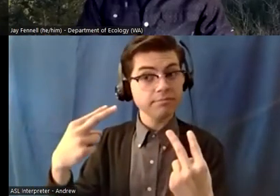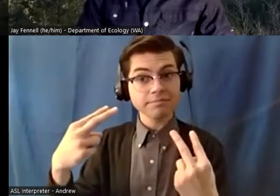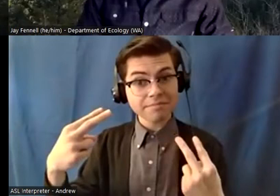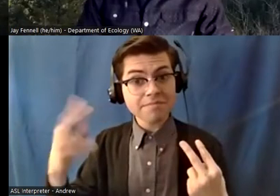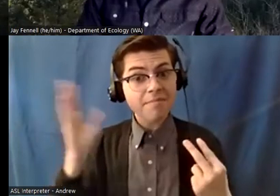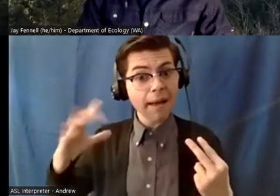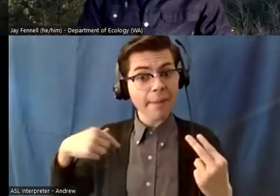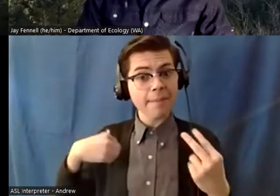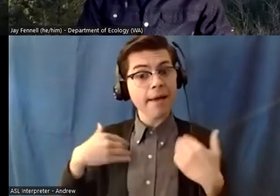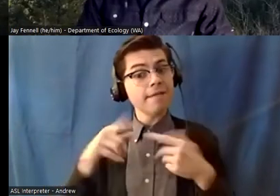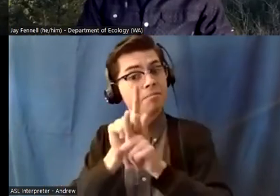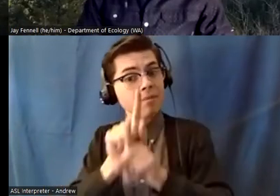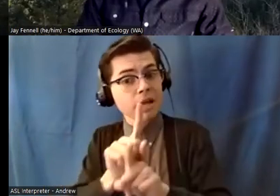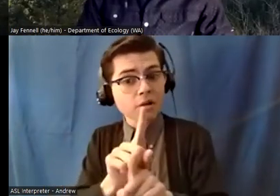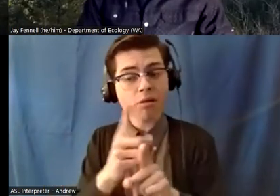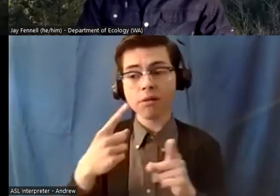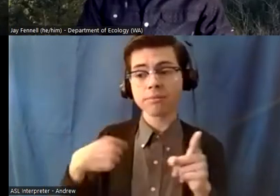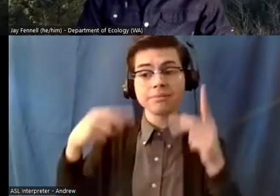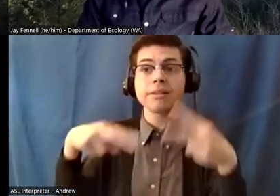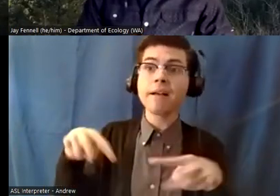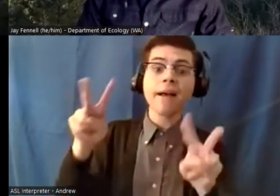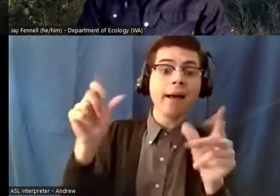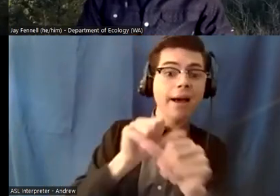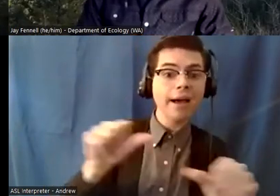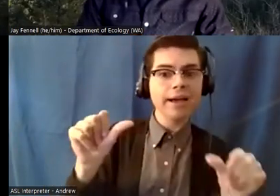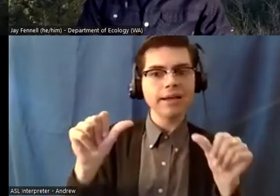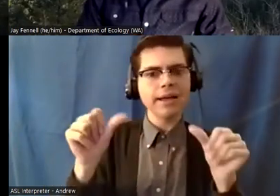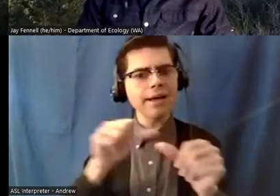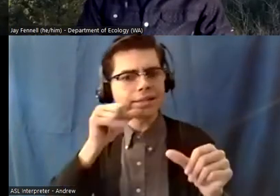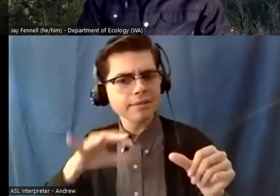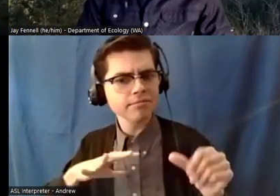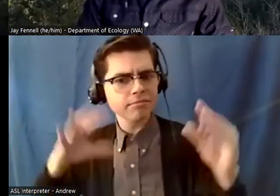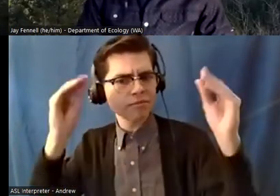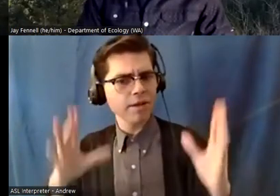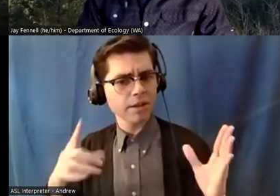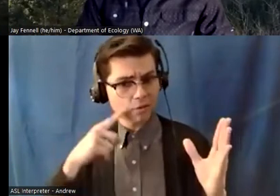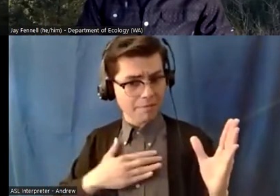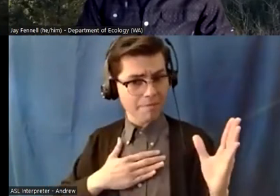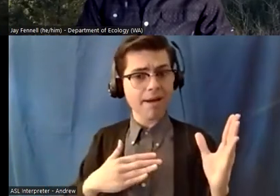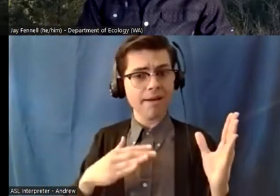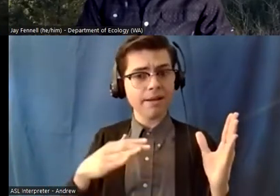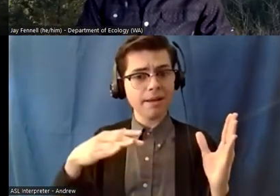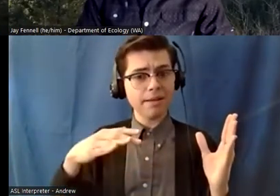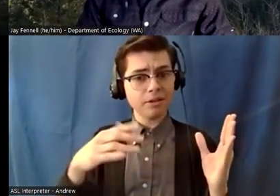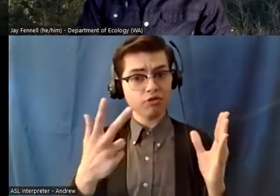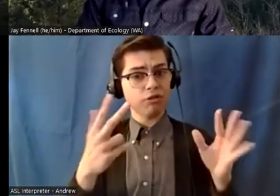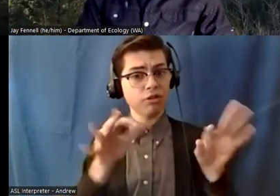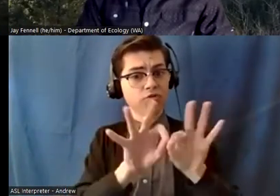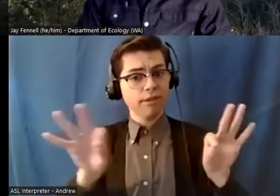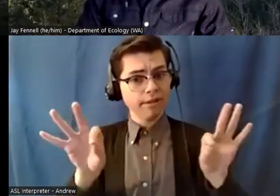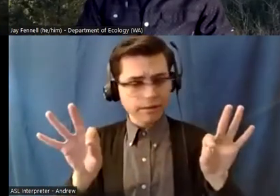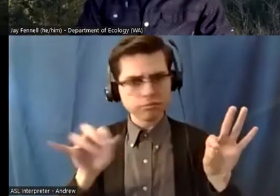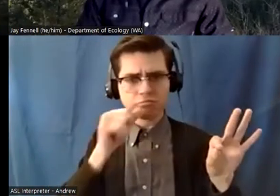a female professor for my three degrees except for that scientific writing class so i want to be there for